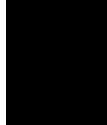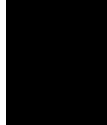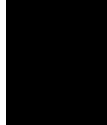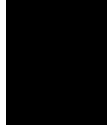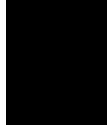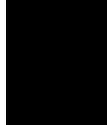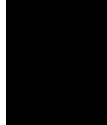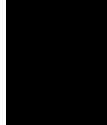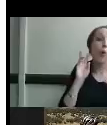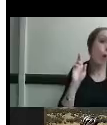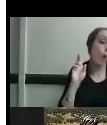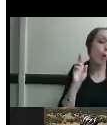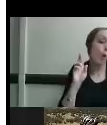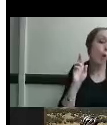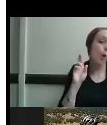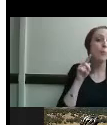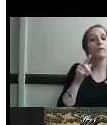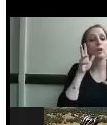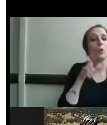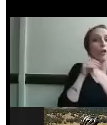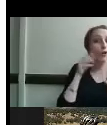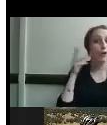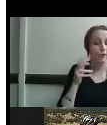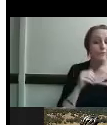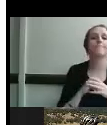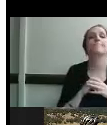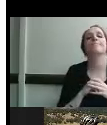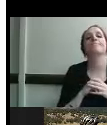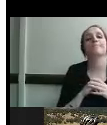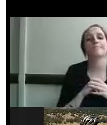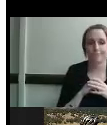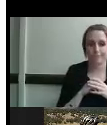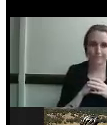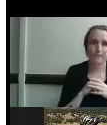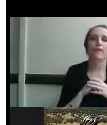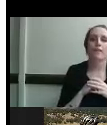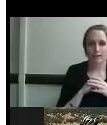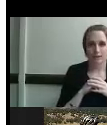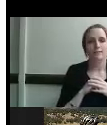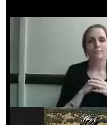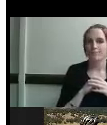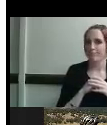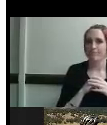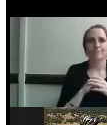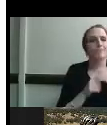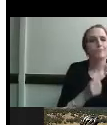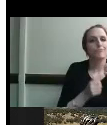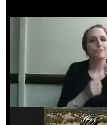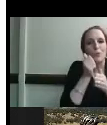that you're gonna walk away with we want you to obviously learn first and foremost about the I can connect program